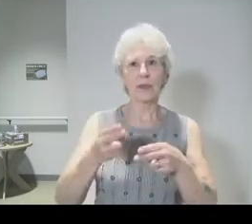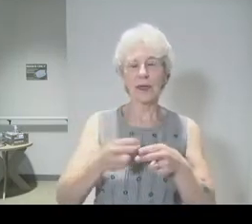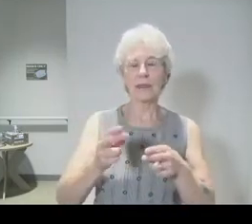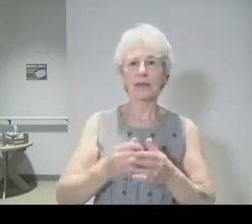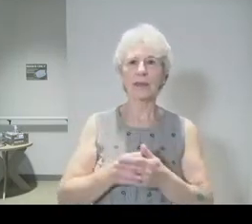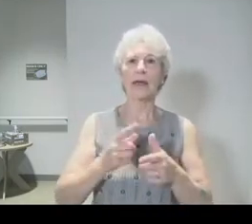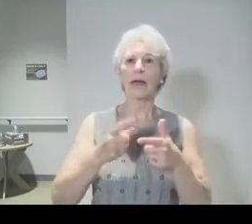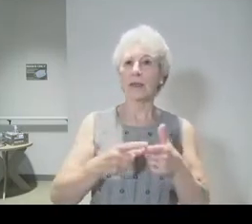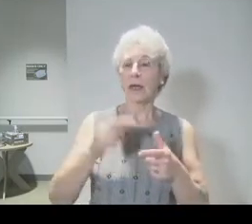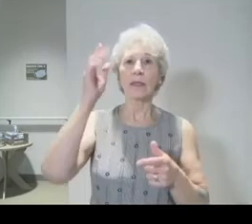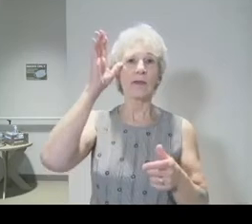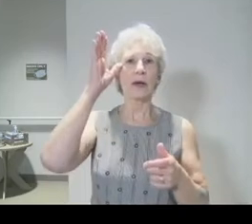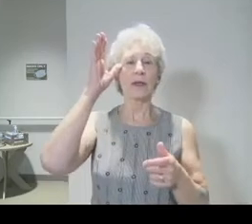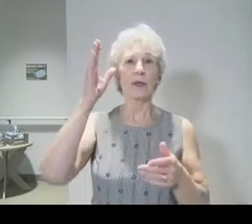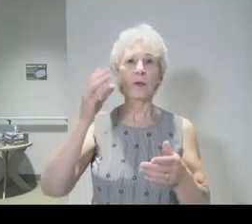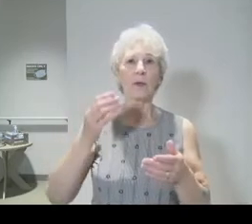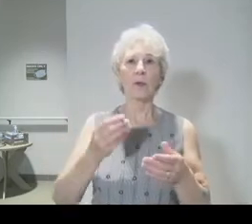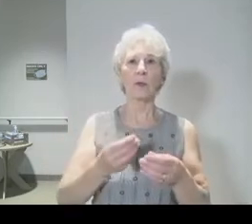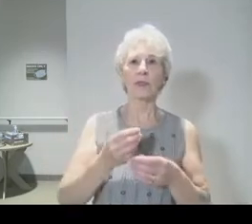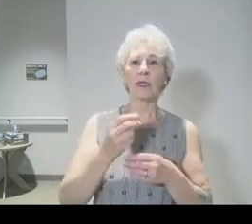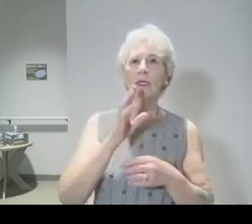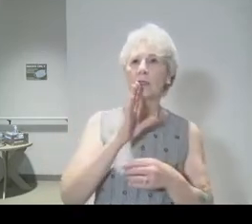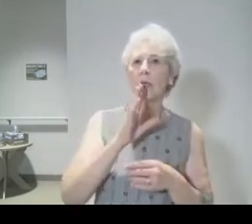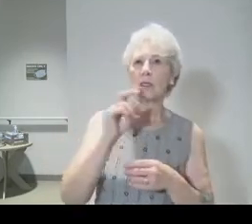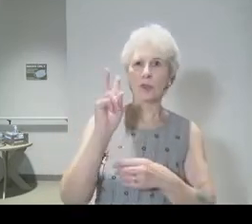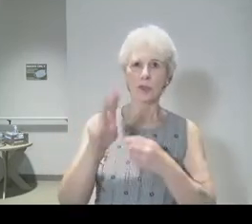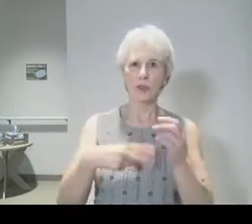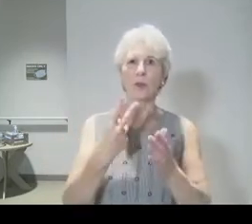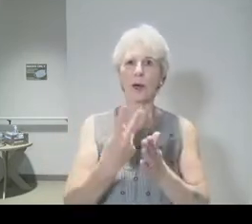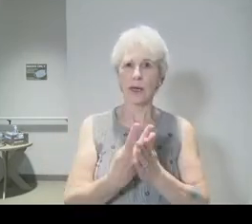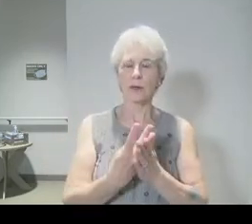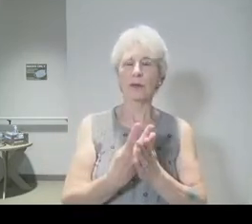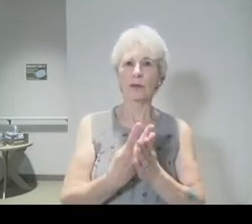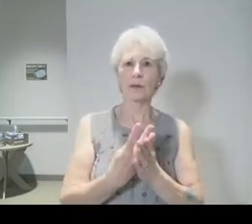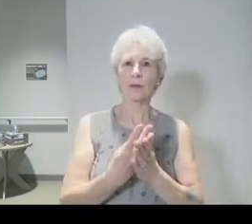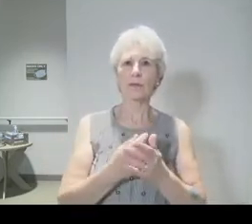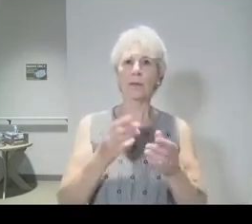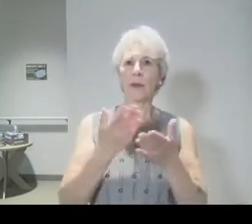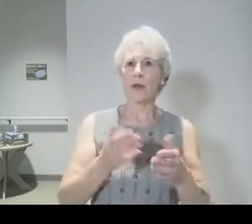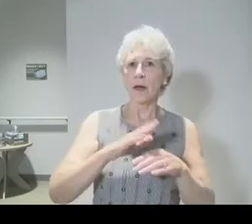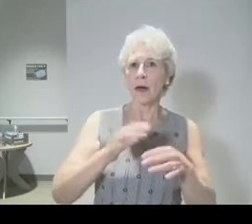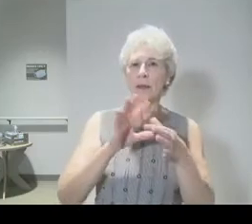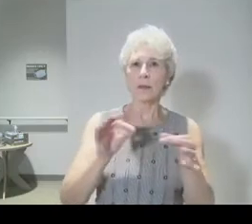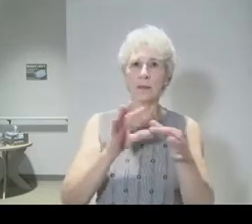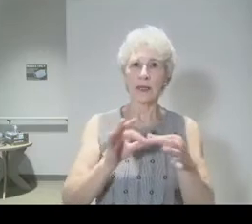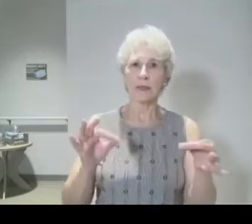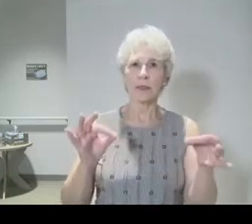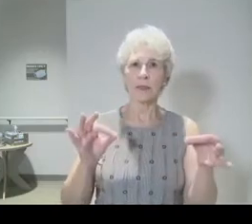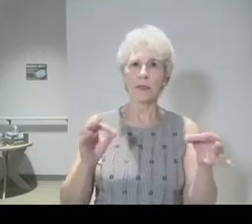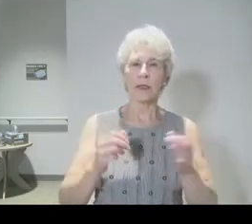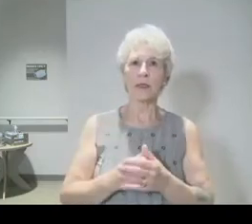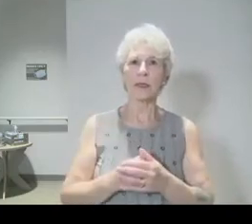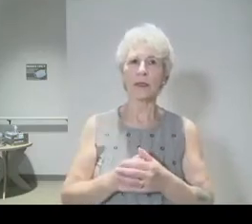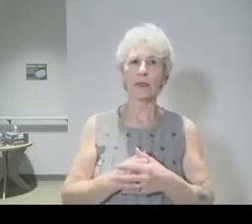after that, the Father would spend two hours on the message for the evening. And if we go over time, it's the youth's